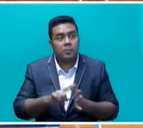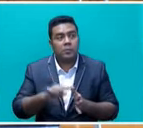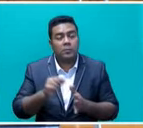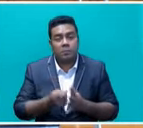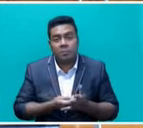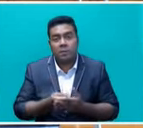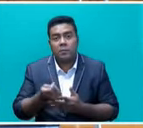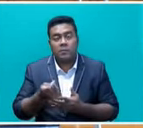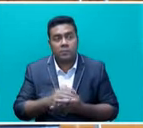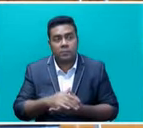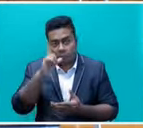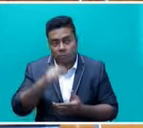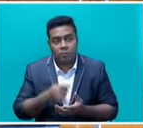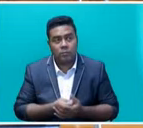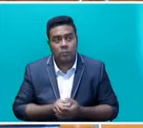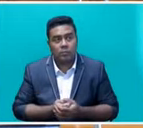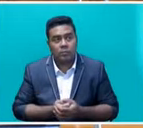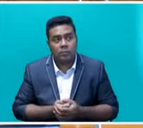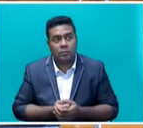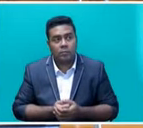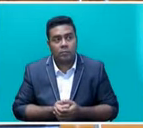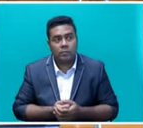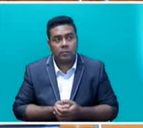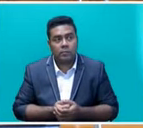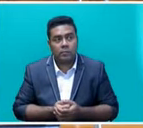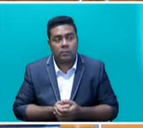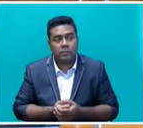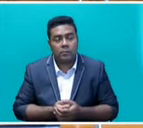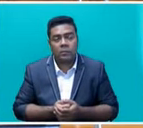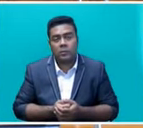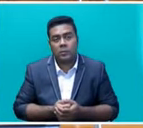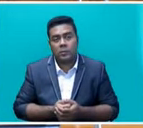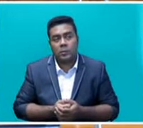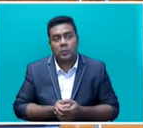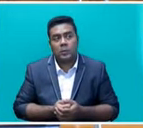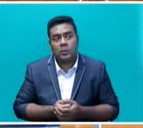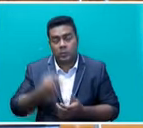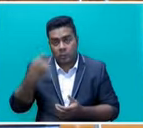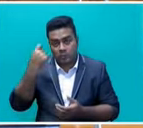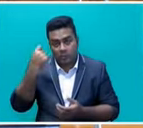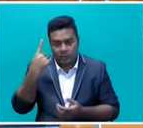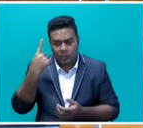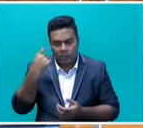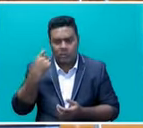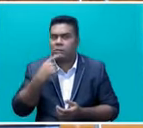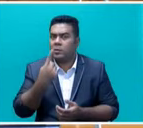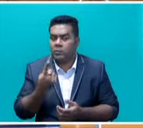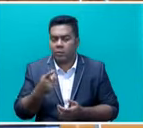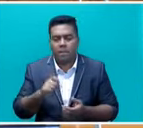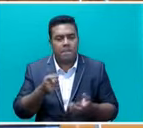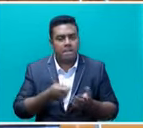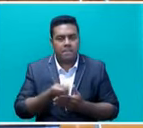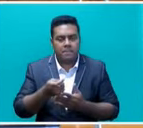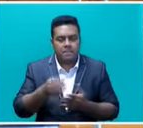because obviously if you can afford a postpay, then obviously you can have an account. So the idea is that it's only applicable for prepay, which is what